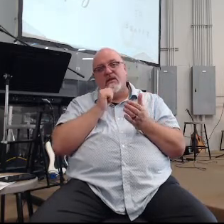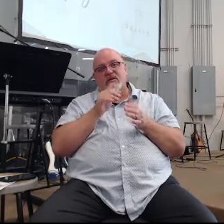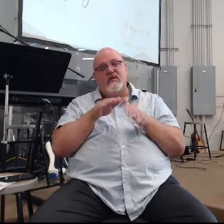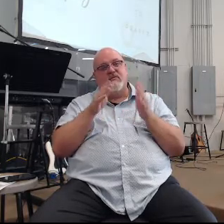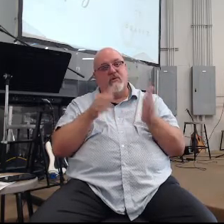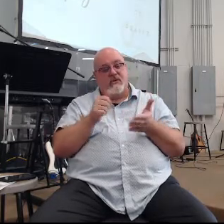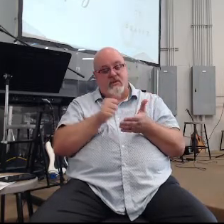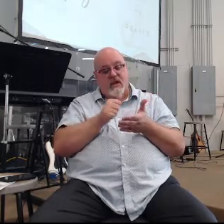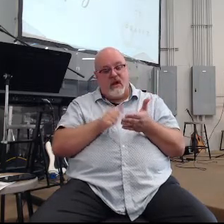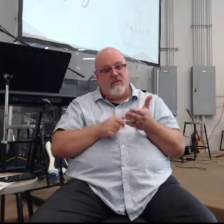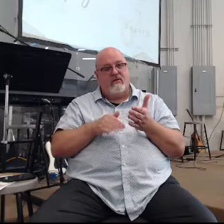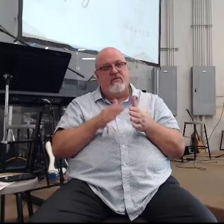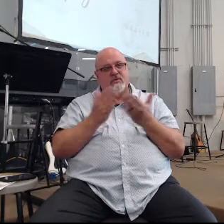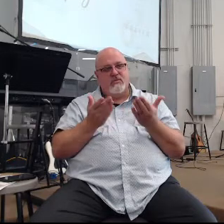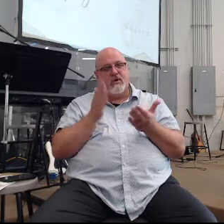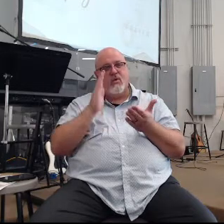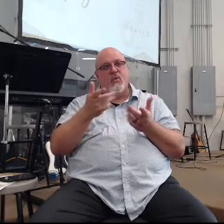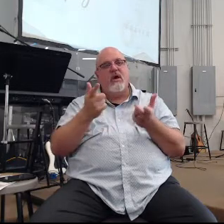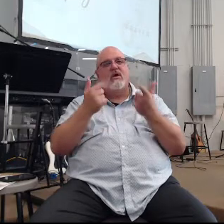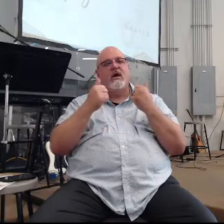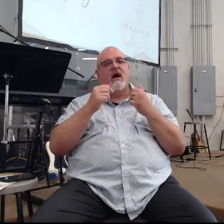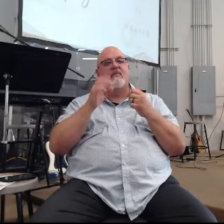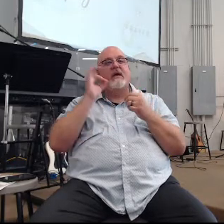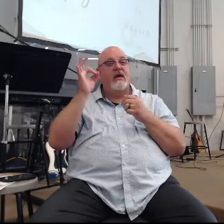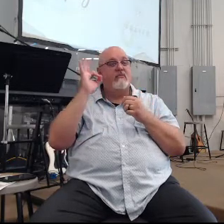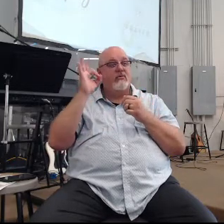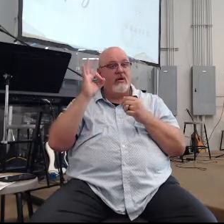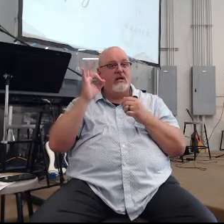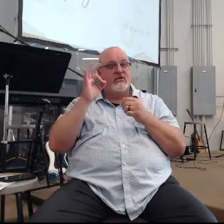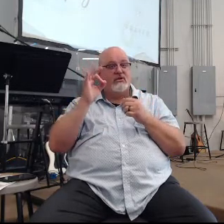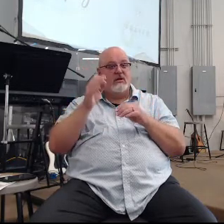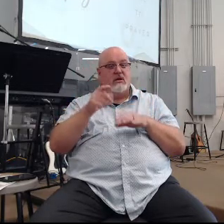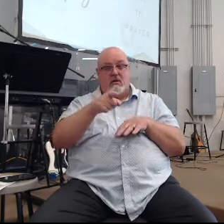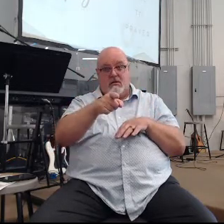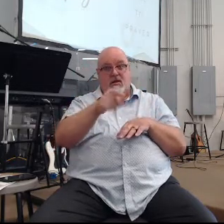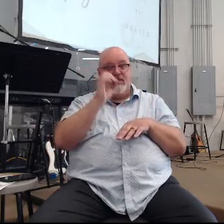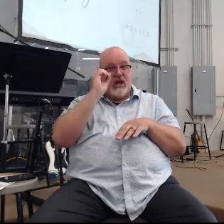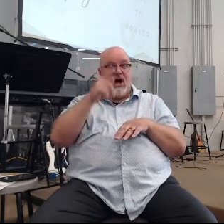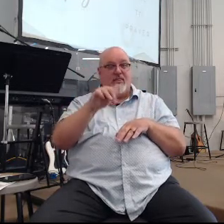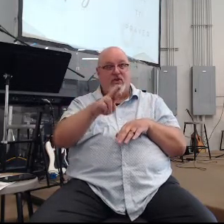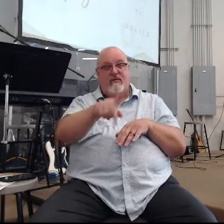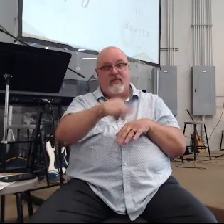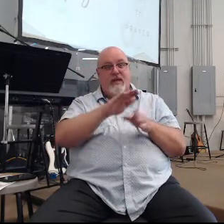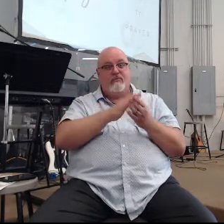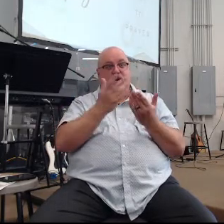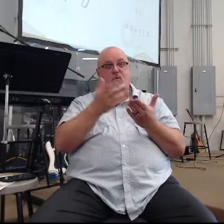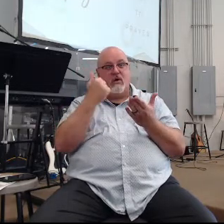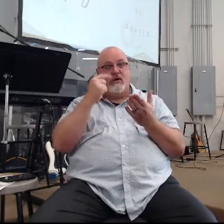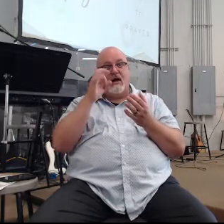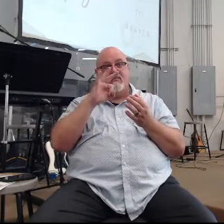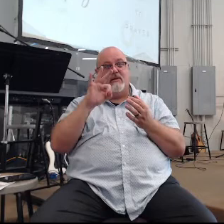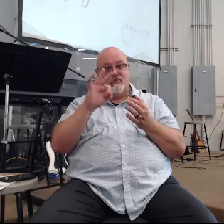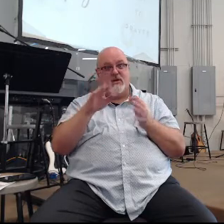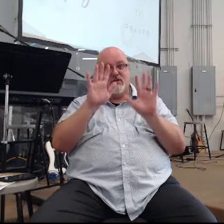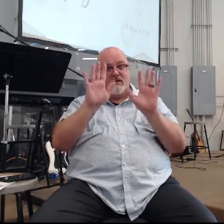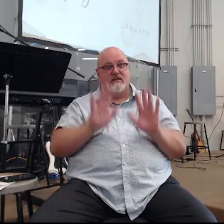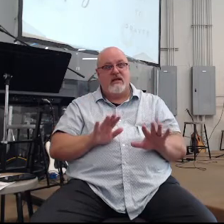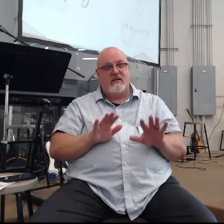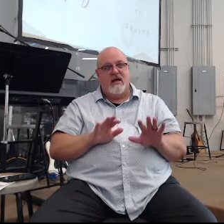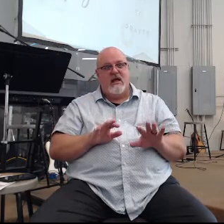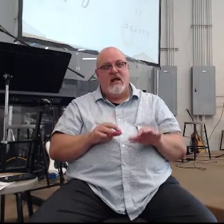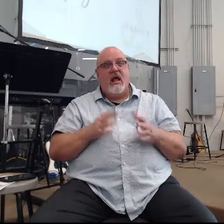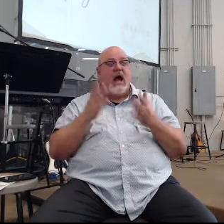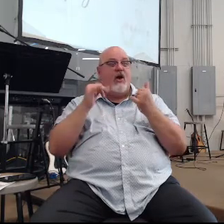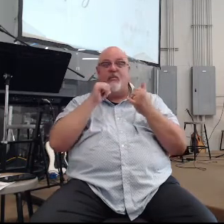the author of this book is going to come and preach that Sunday on the 12th Lord willing so be praying for that because you guys are going to love him hopefully not too